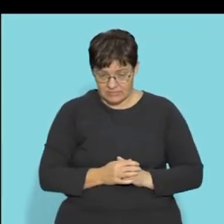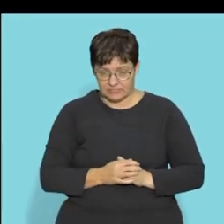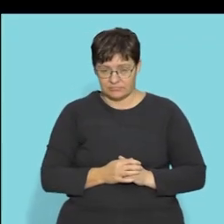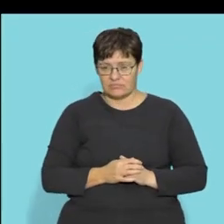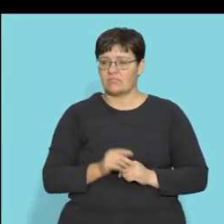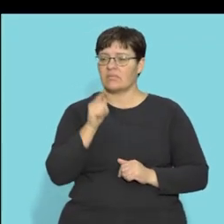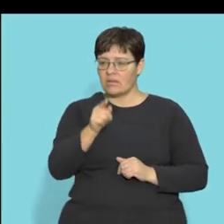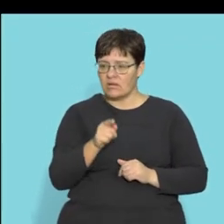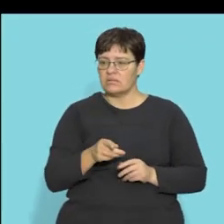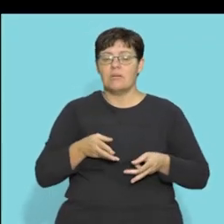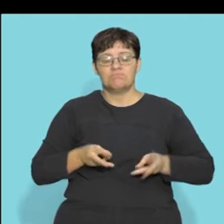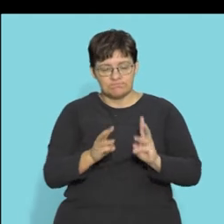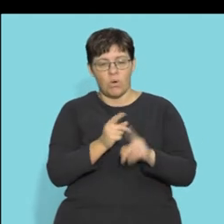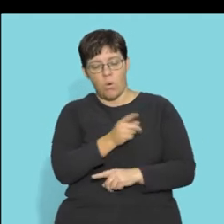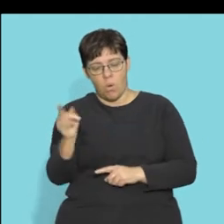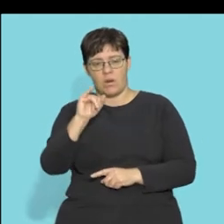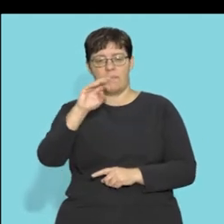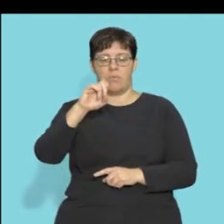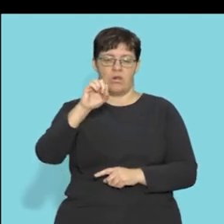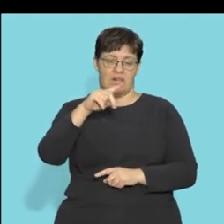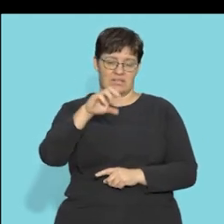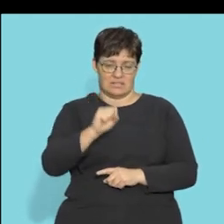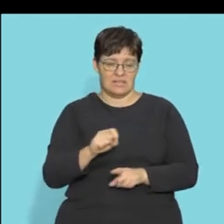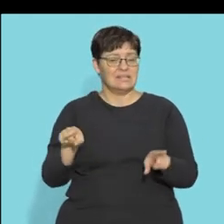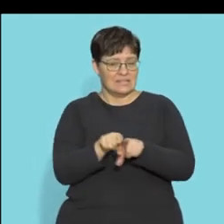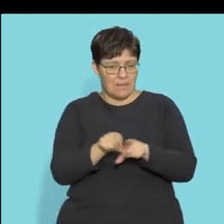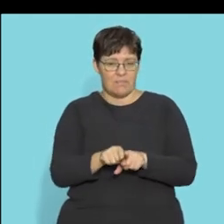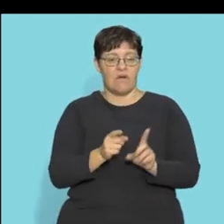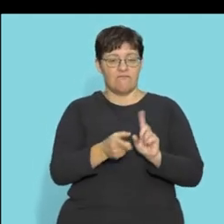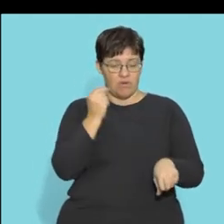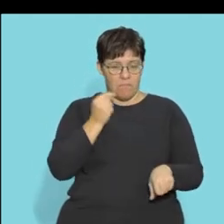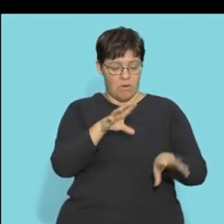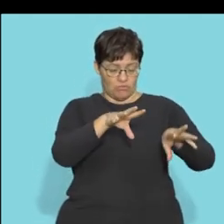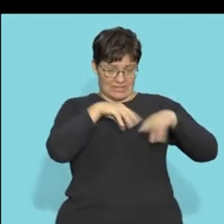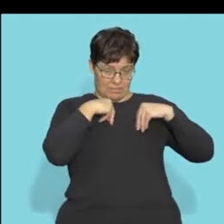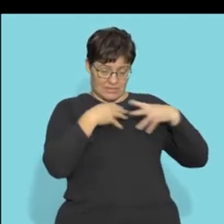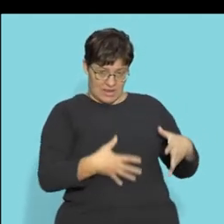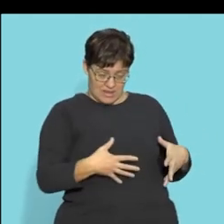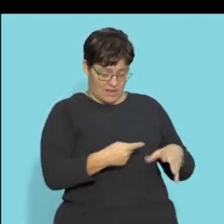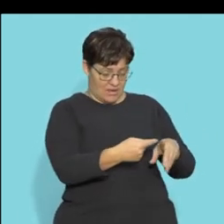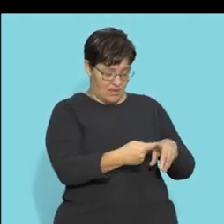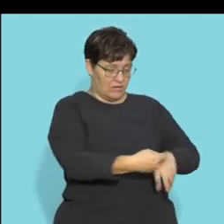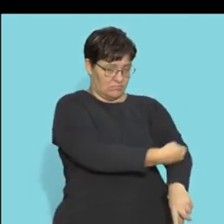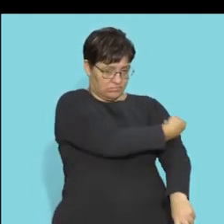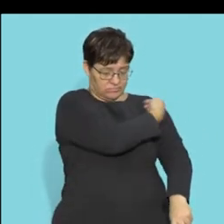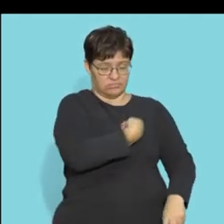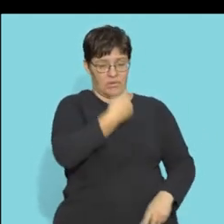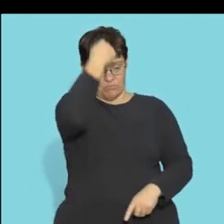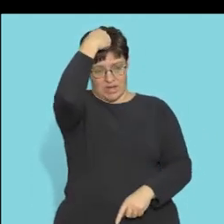Then the spinal cord is the pathway for all impulses conducted, like I said, from the receptors